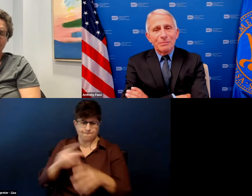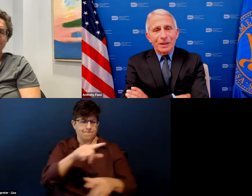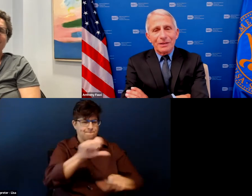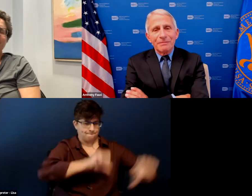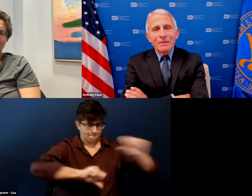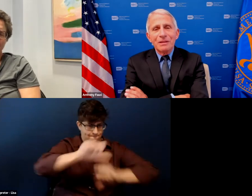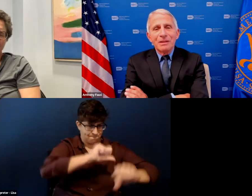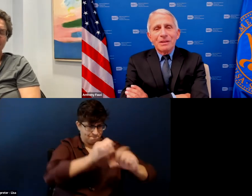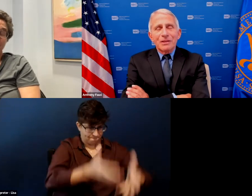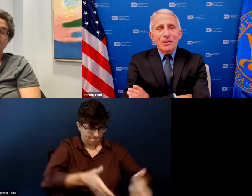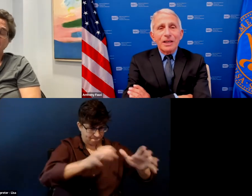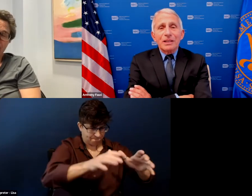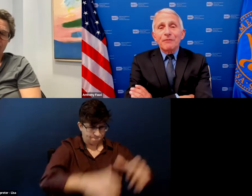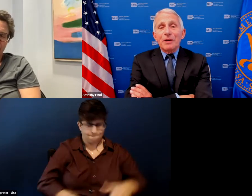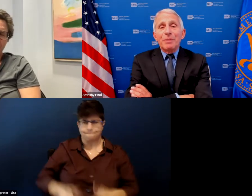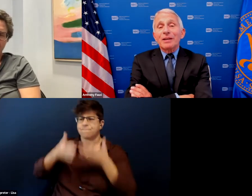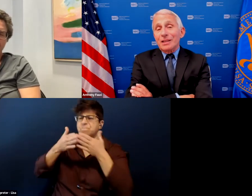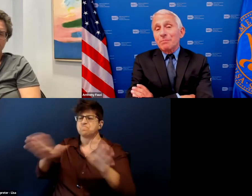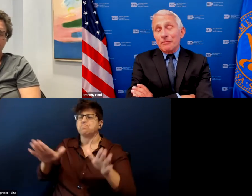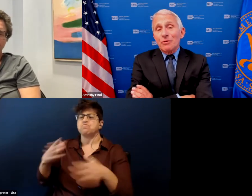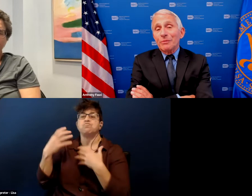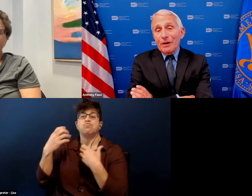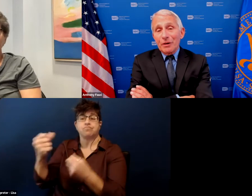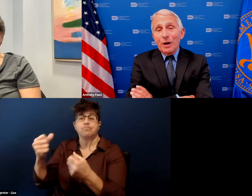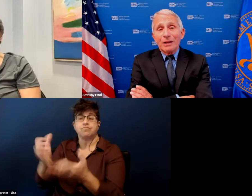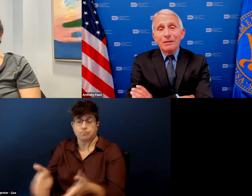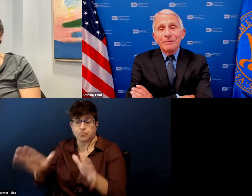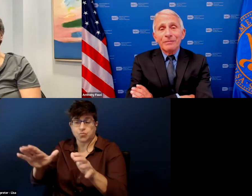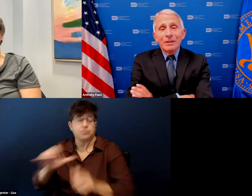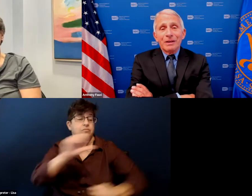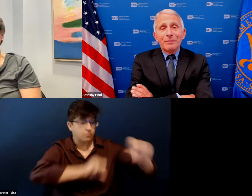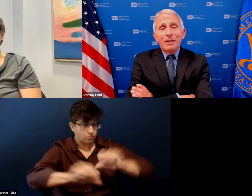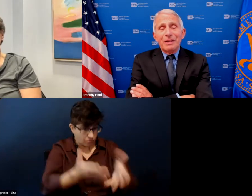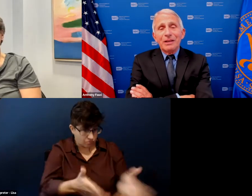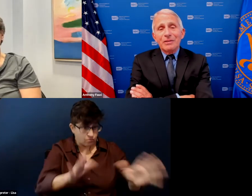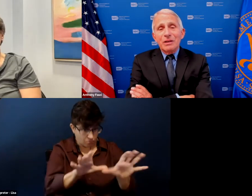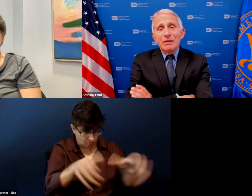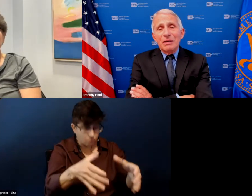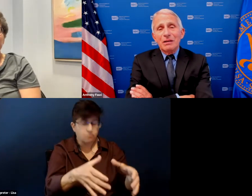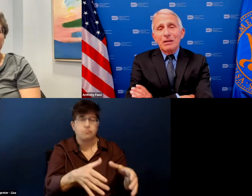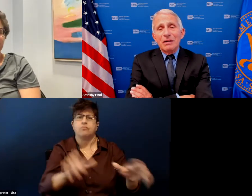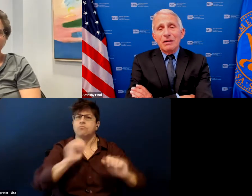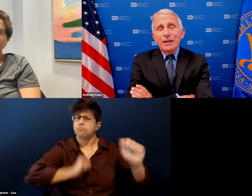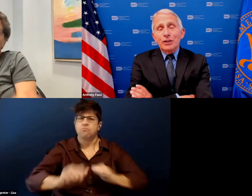bucket the scientific bucket has performed very well i mean it is